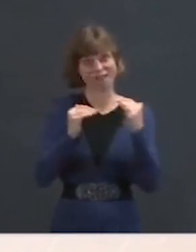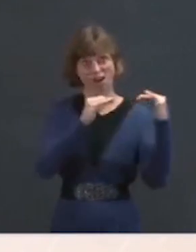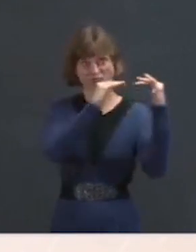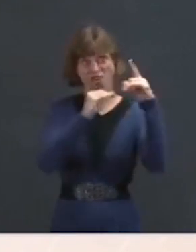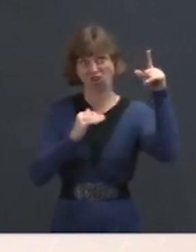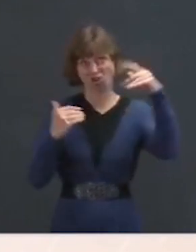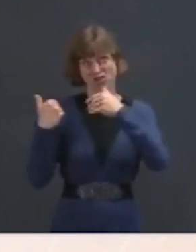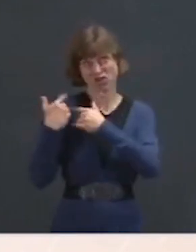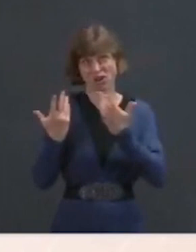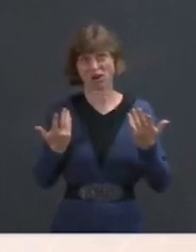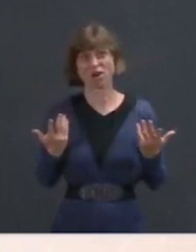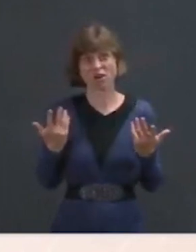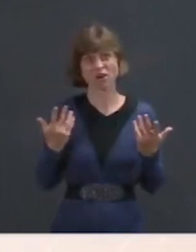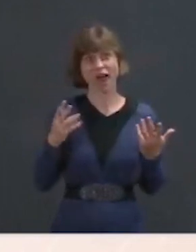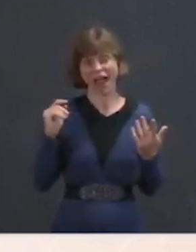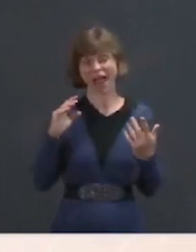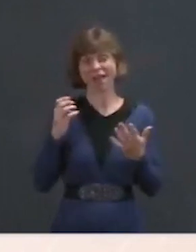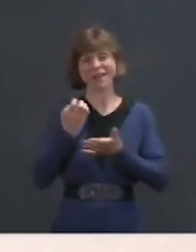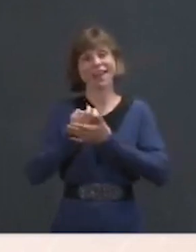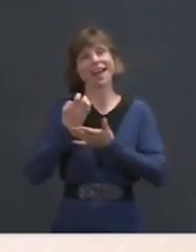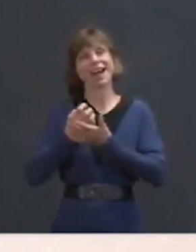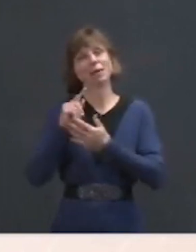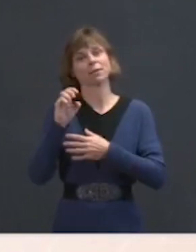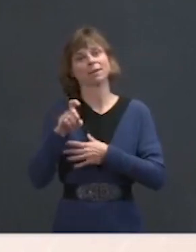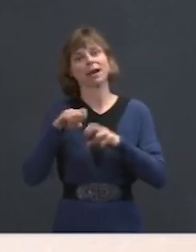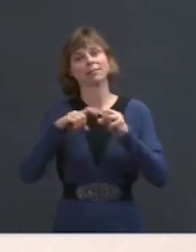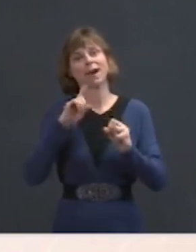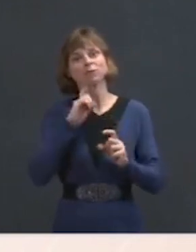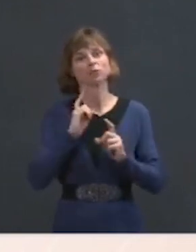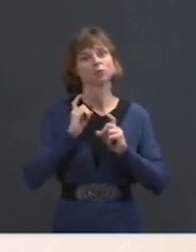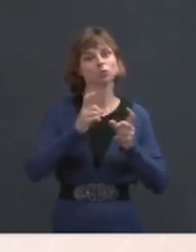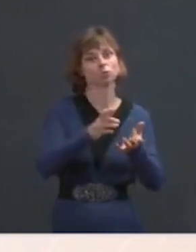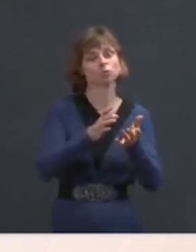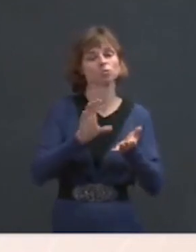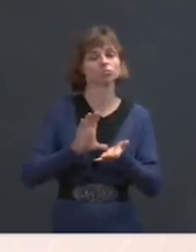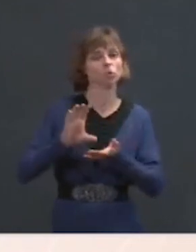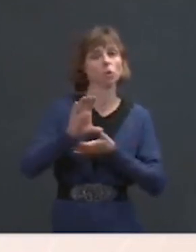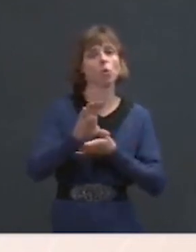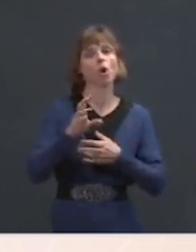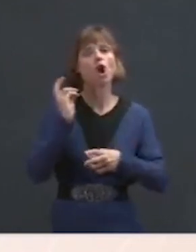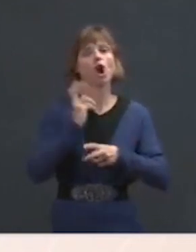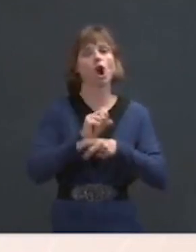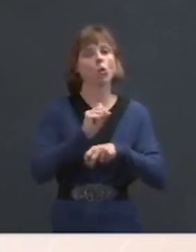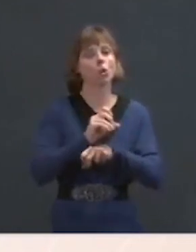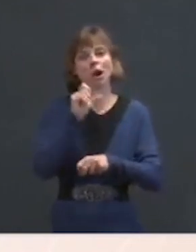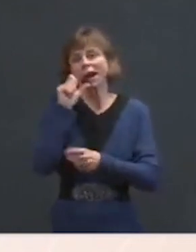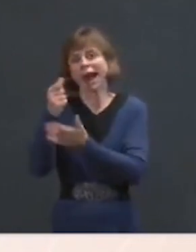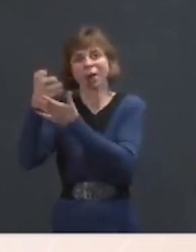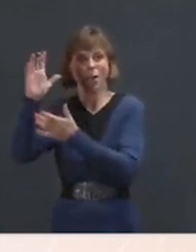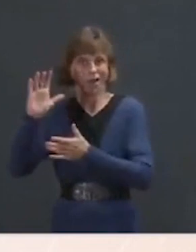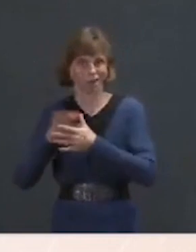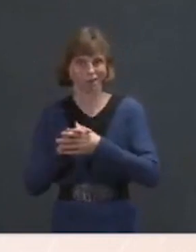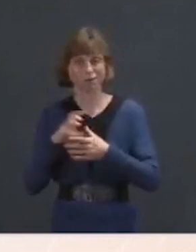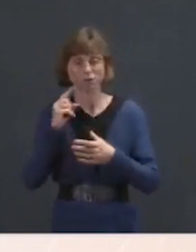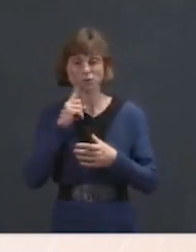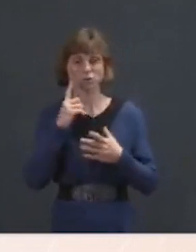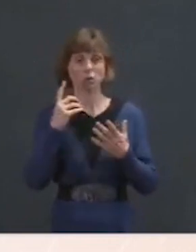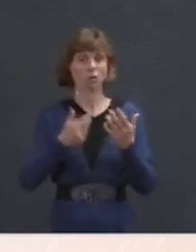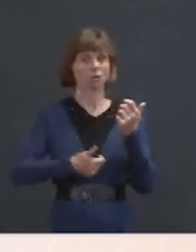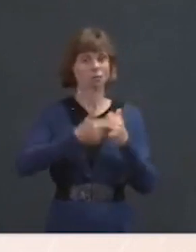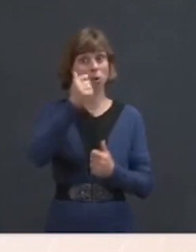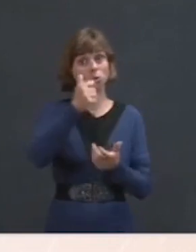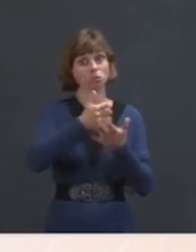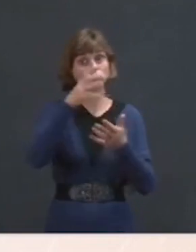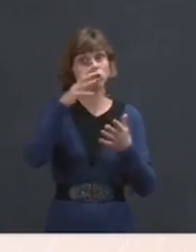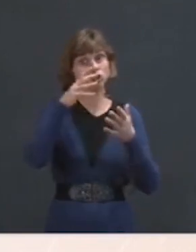tax system need to reward work, not wealth. That's why he proposed making sure the very richest Americans pay the same rate on the income from their